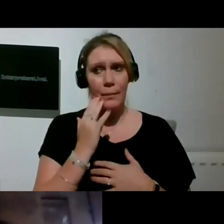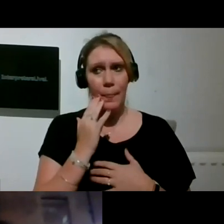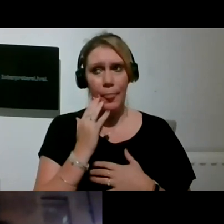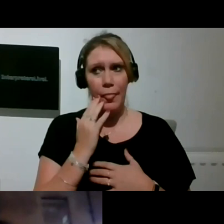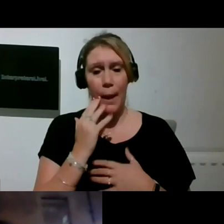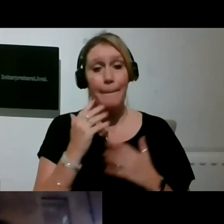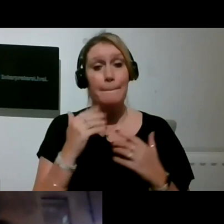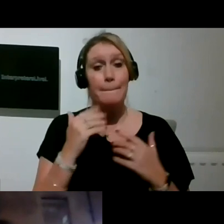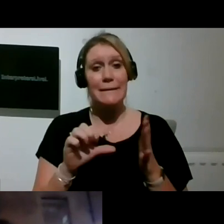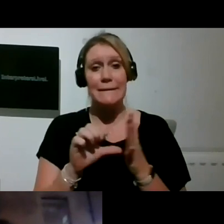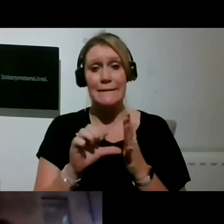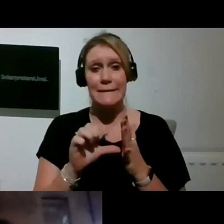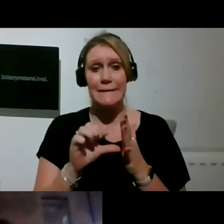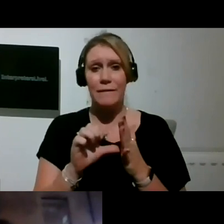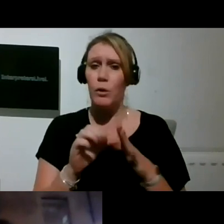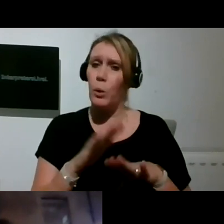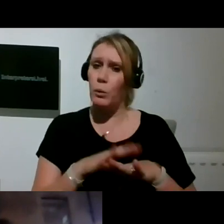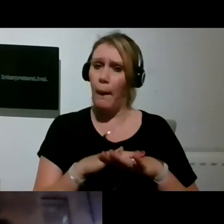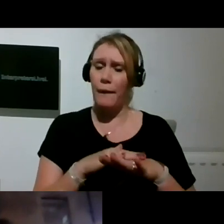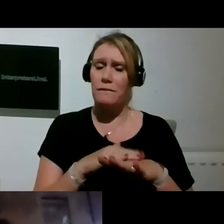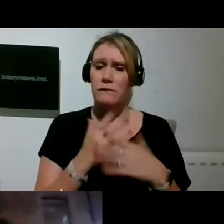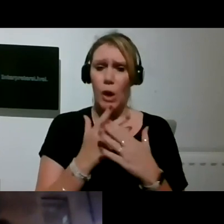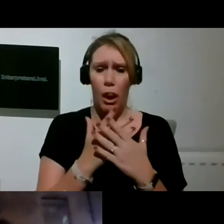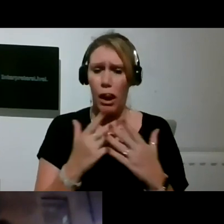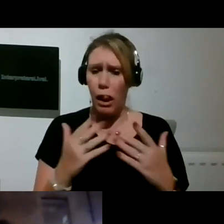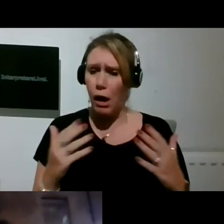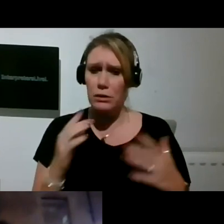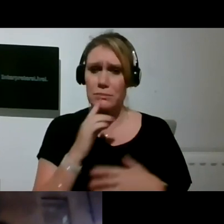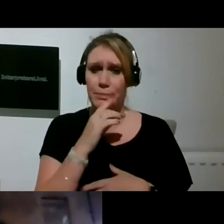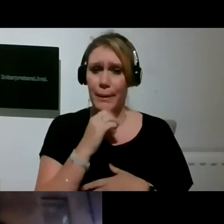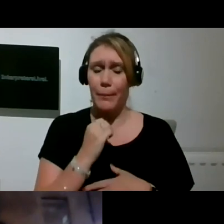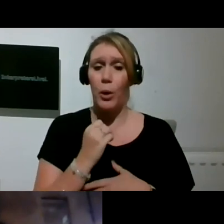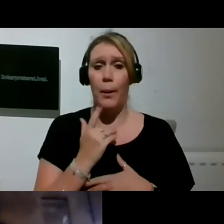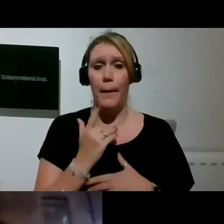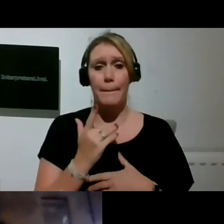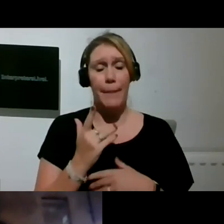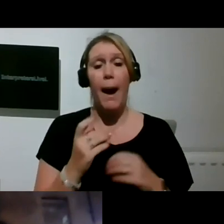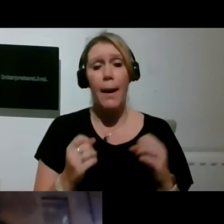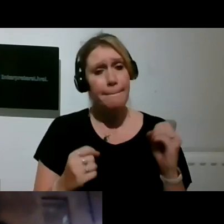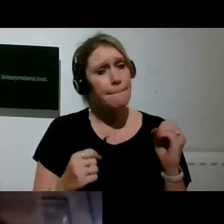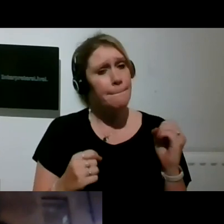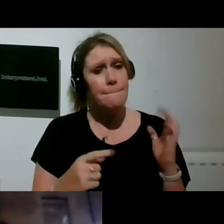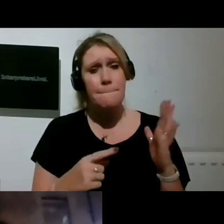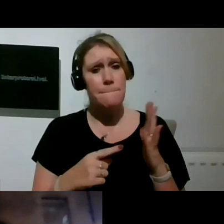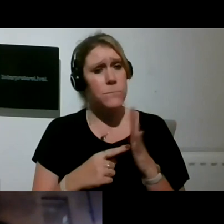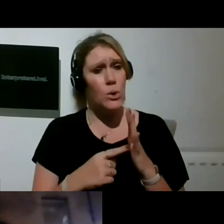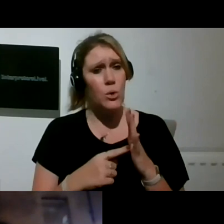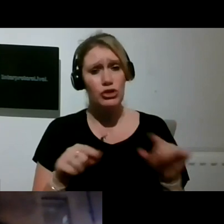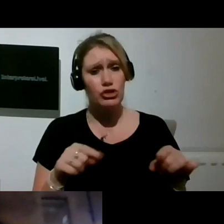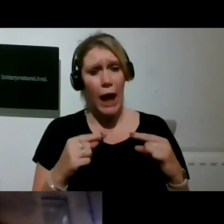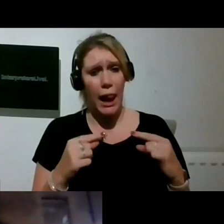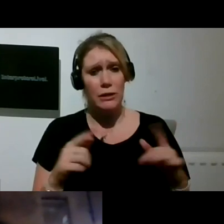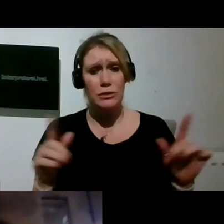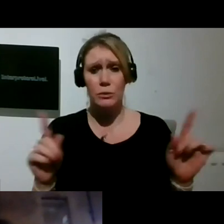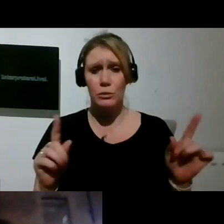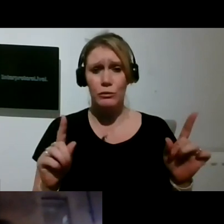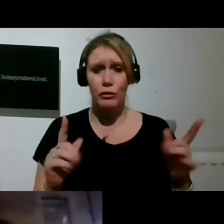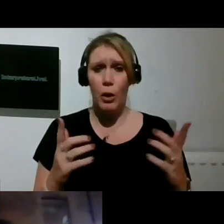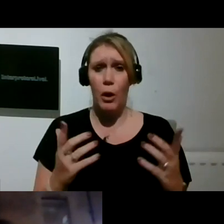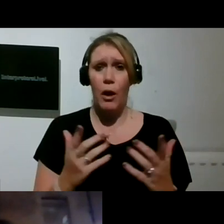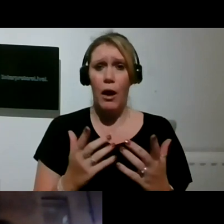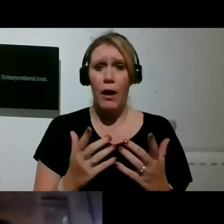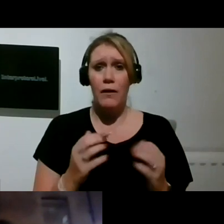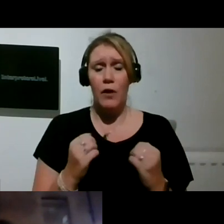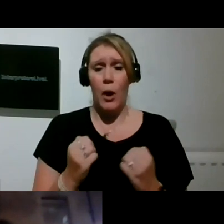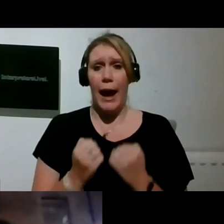period for all of us, but particularly it's been a challenging and isolating period for so many of our